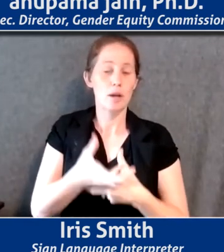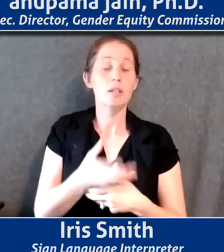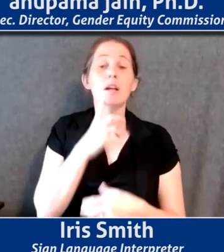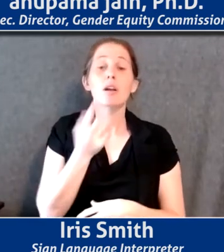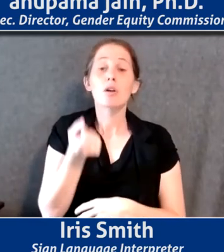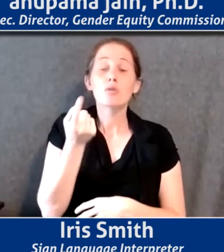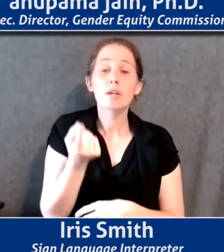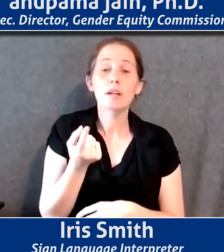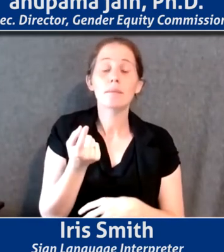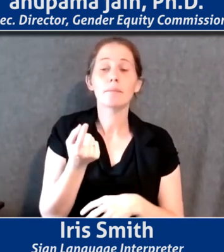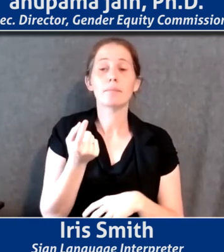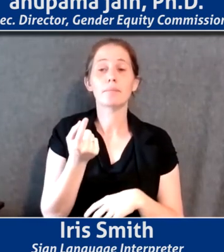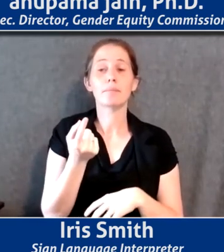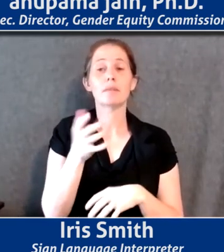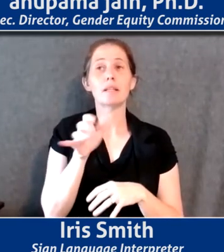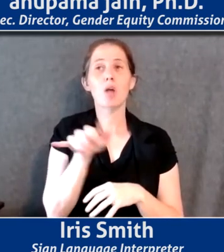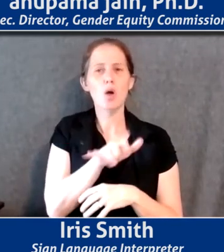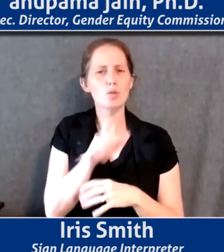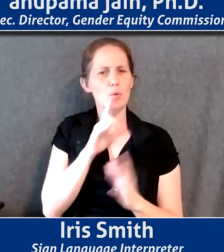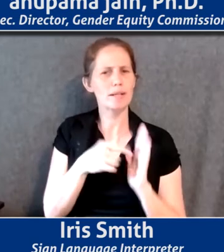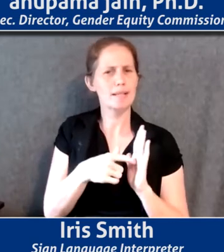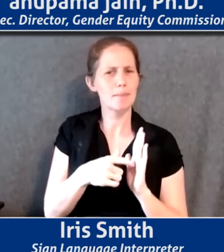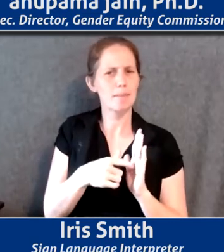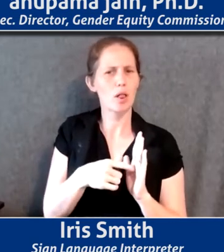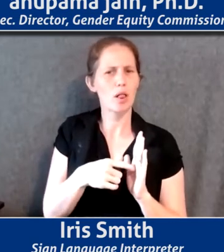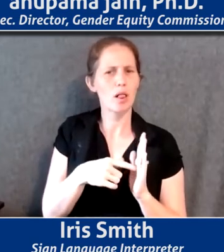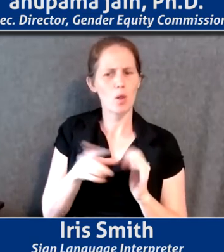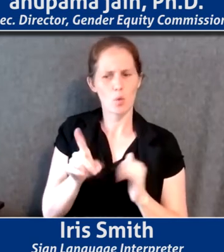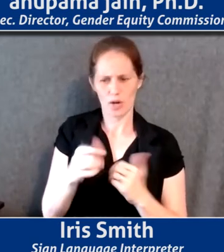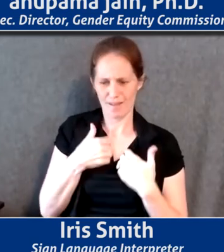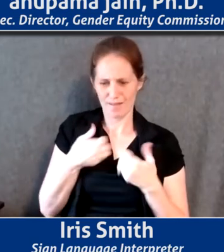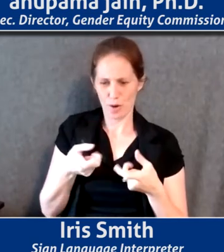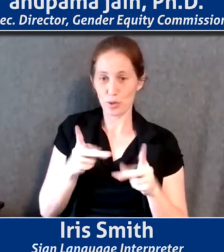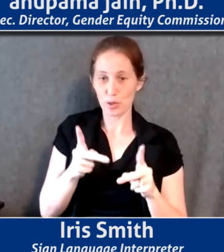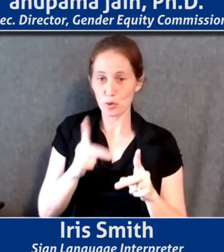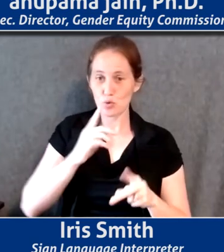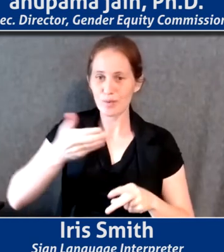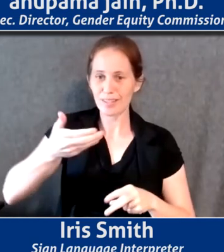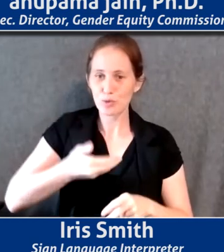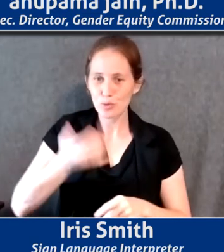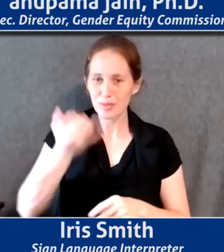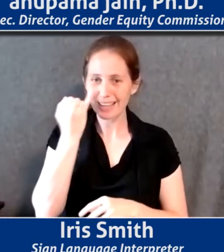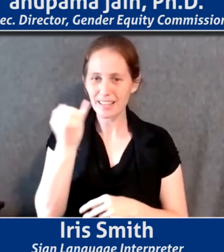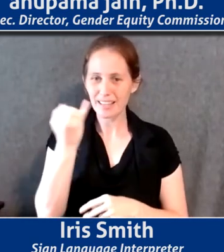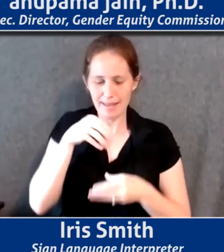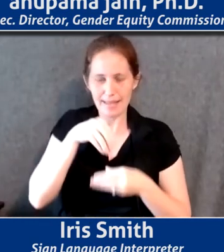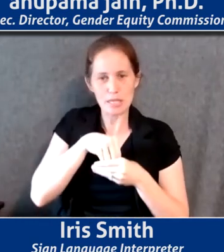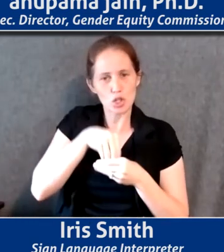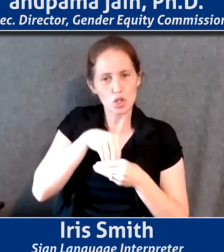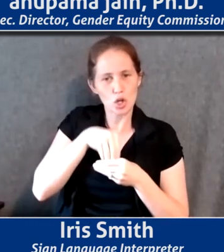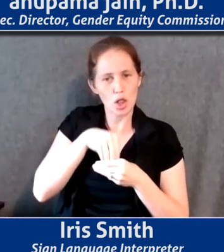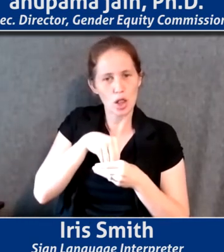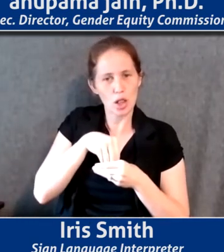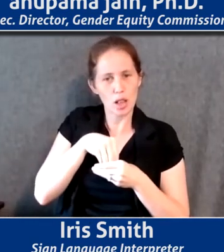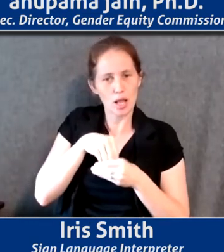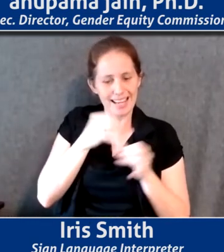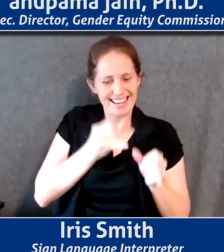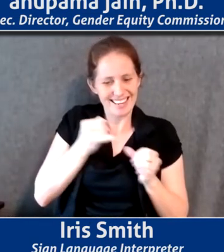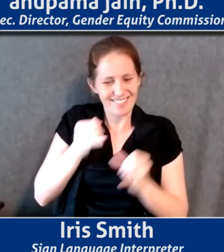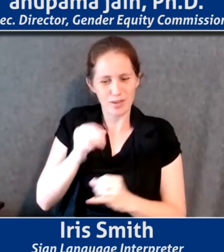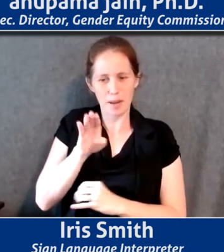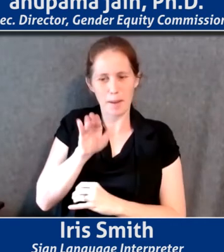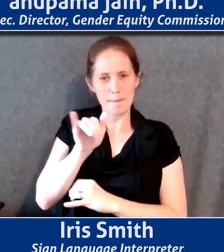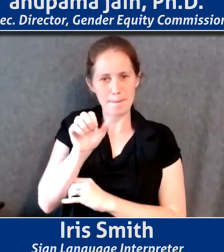an example of where there's this chance to introduce the idea of internal individual bias.